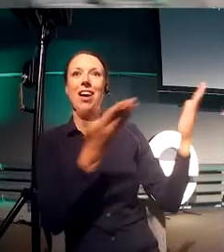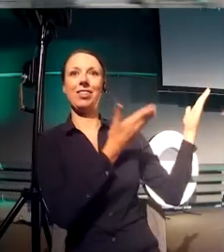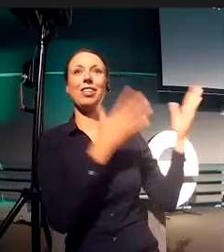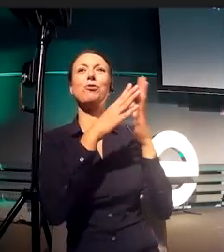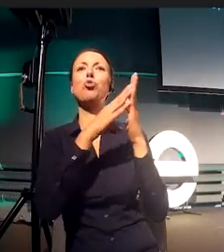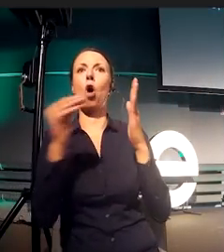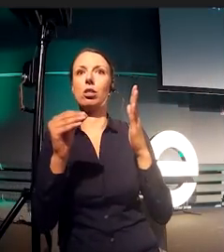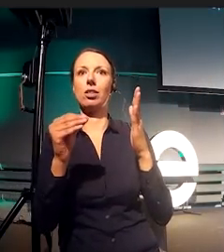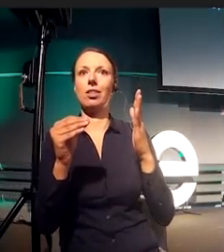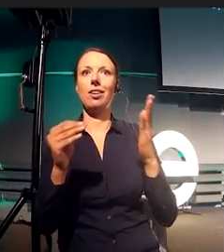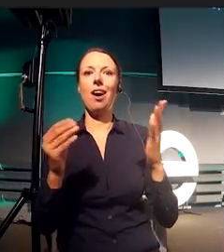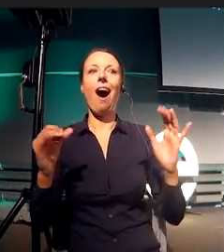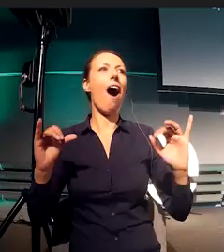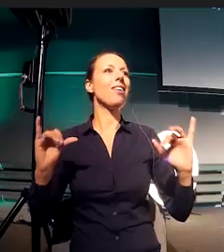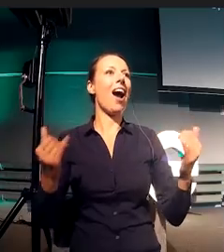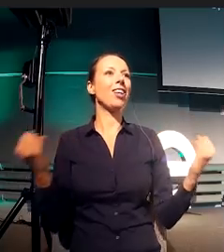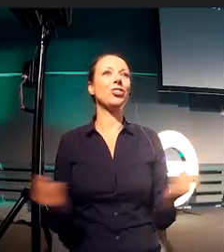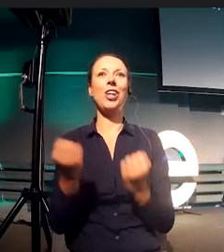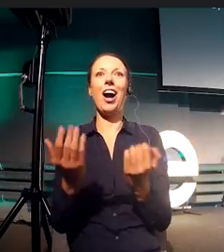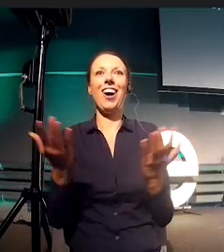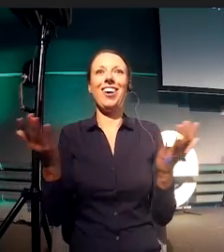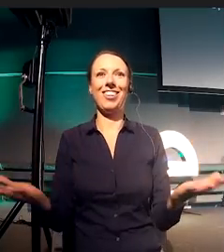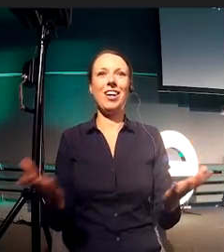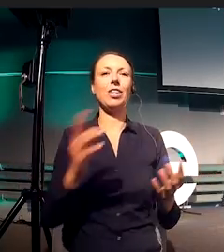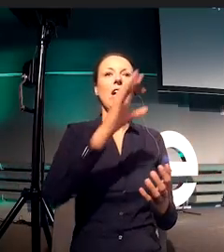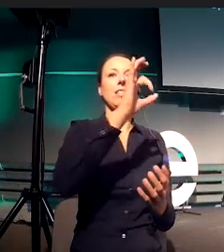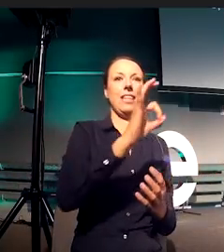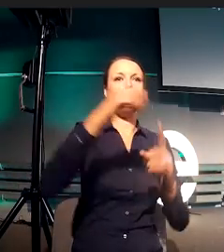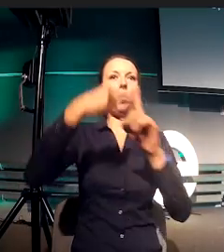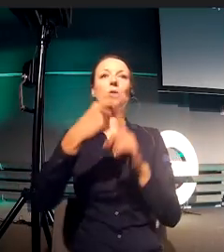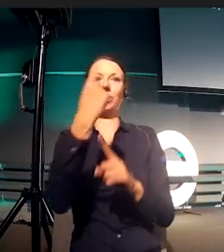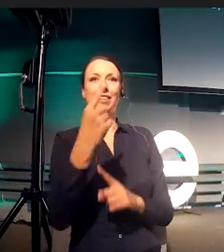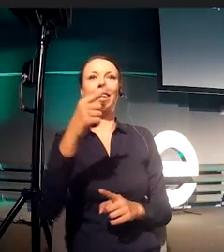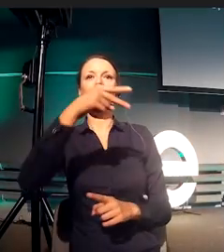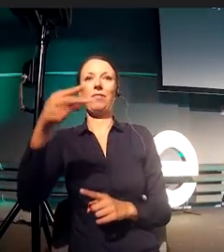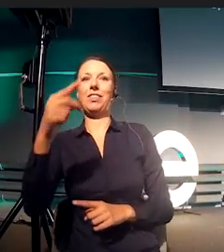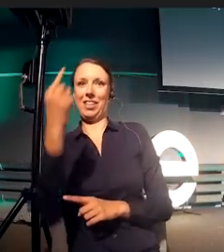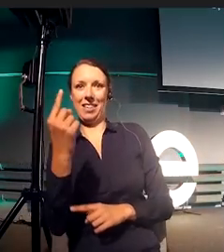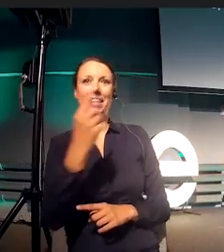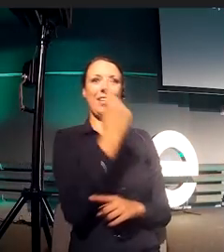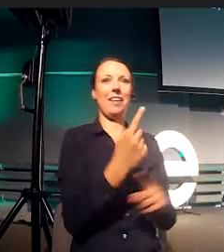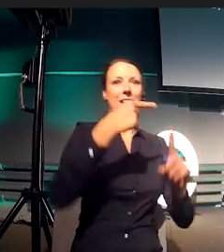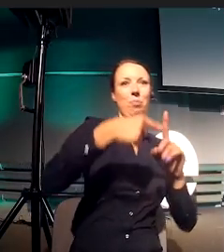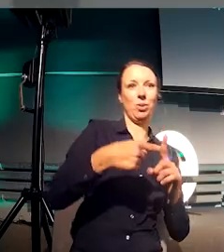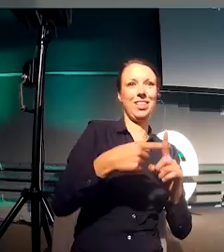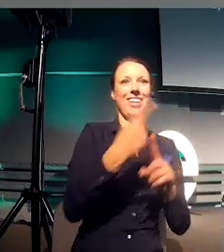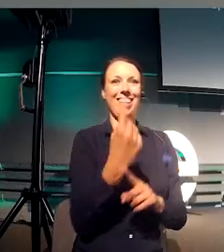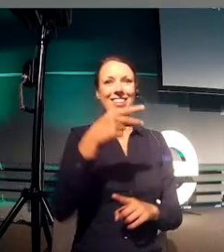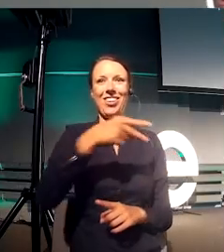You have 0 plus 1 equals 1, 1 plus 1 equals 2, 1 plus 2 equals 3. So, the sum of the two numbers